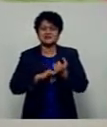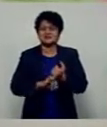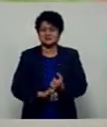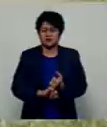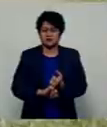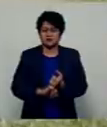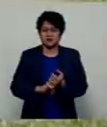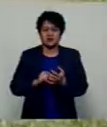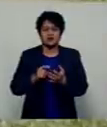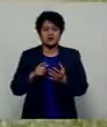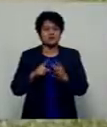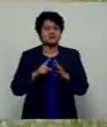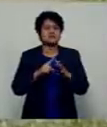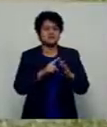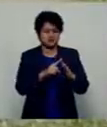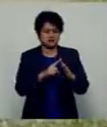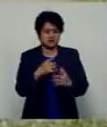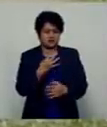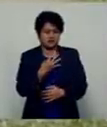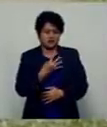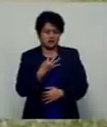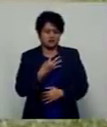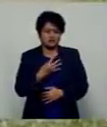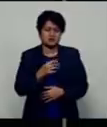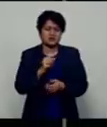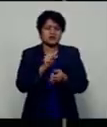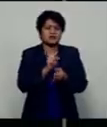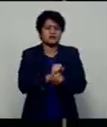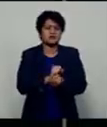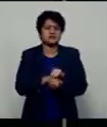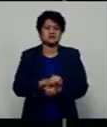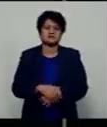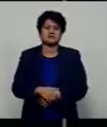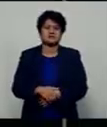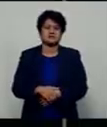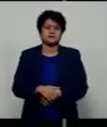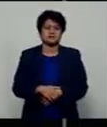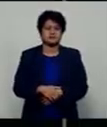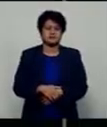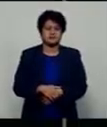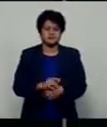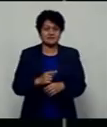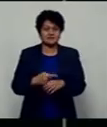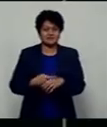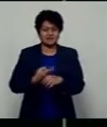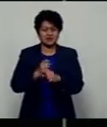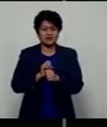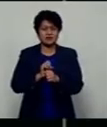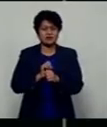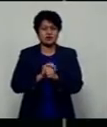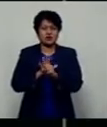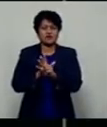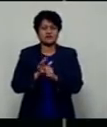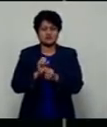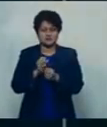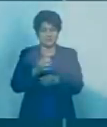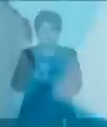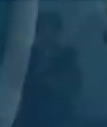while the Eastern Division recorded 14 arrests. And to our latest COVID-19 update.